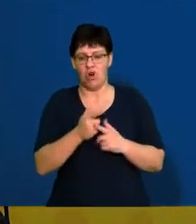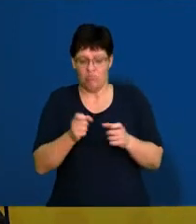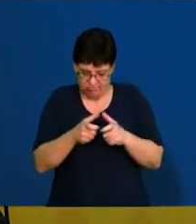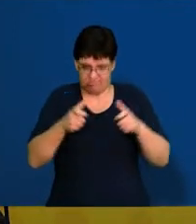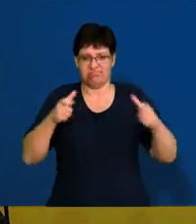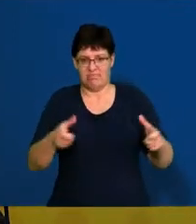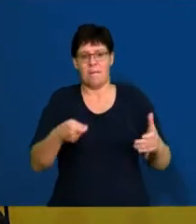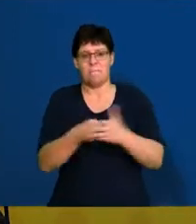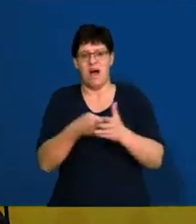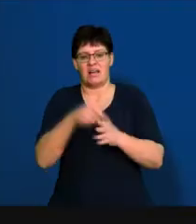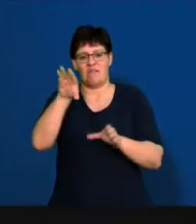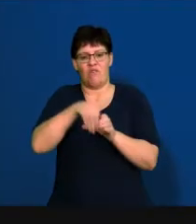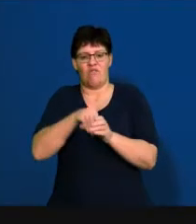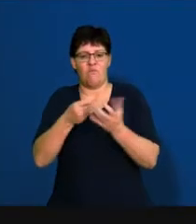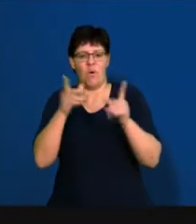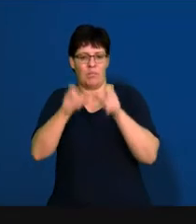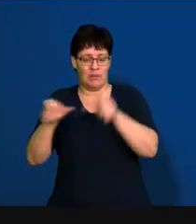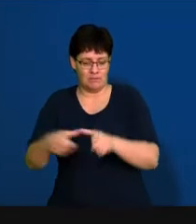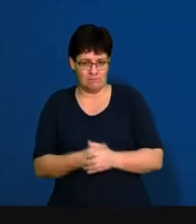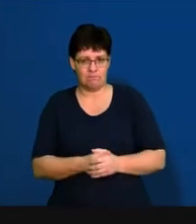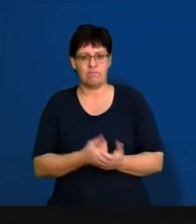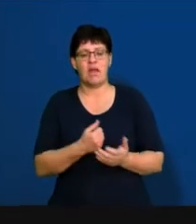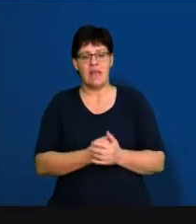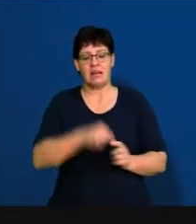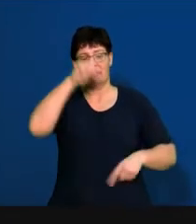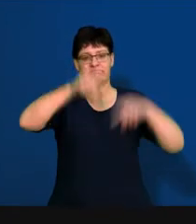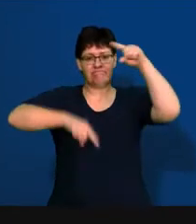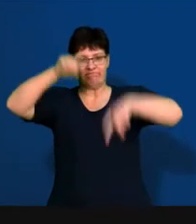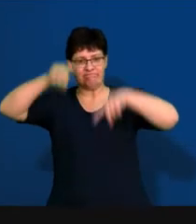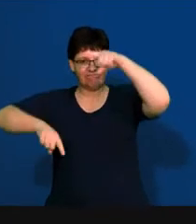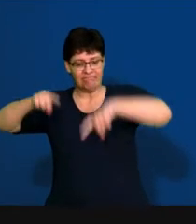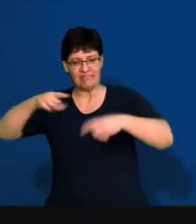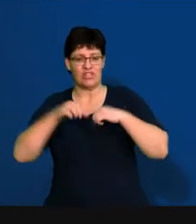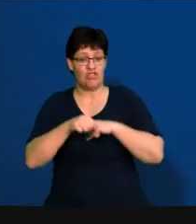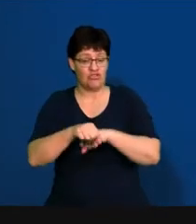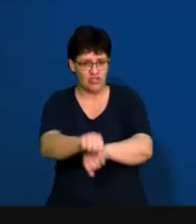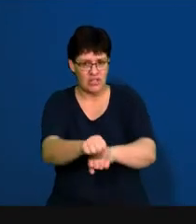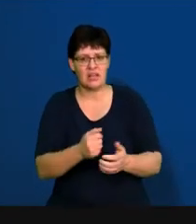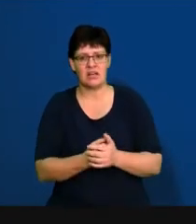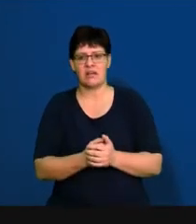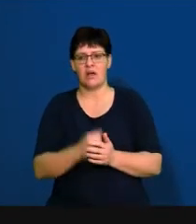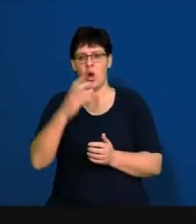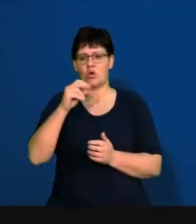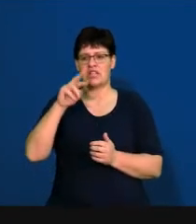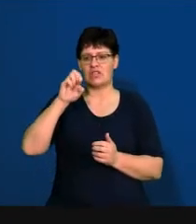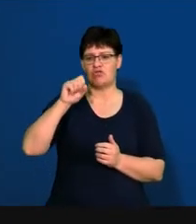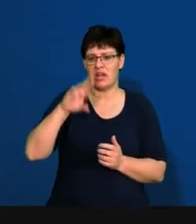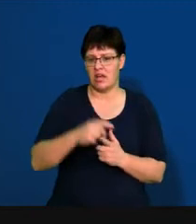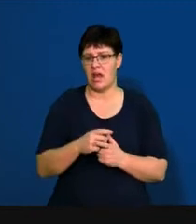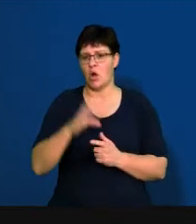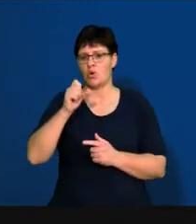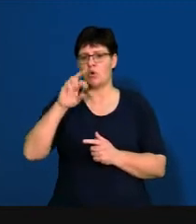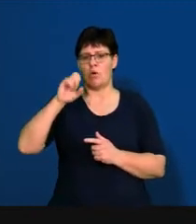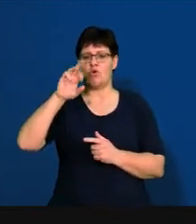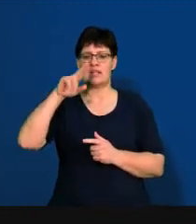markets. Then we have our diversification strategies. So you have concentric, conglomerate versus